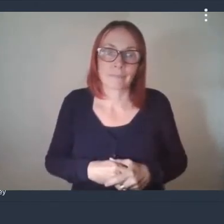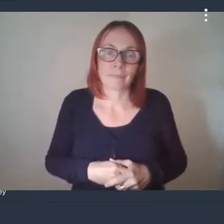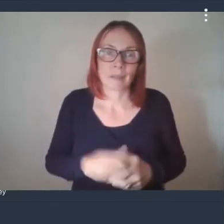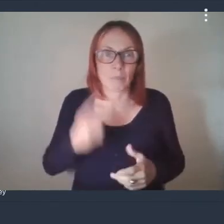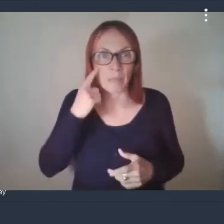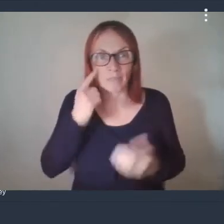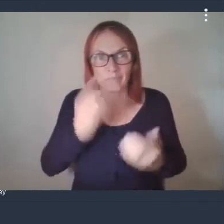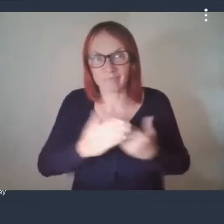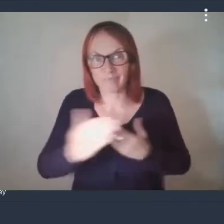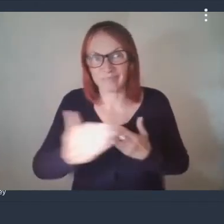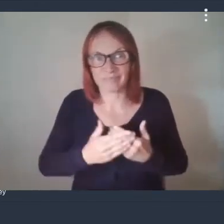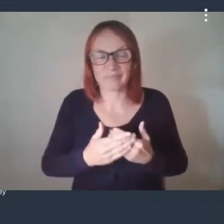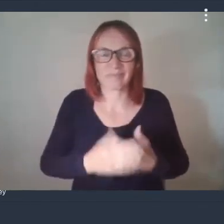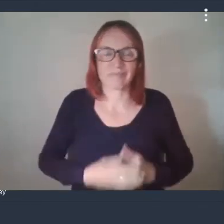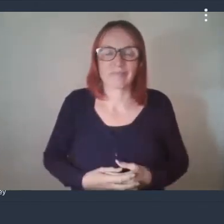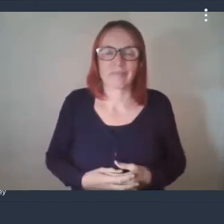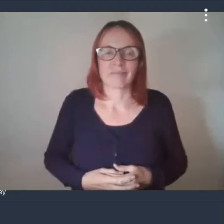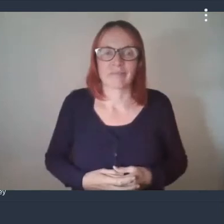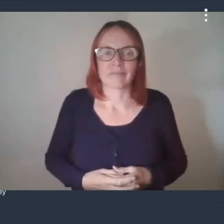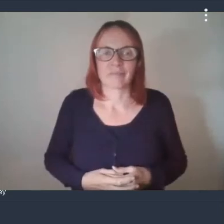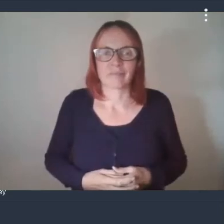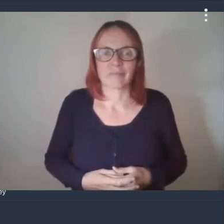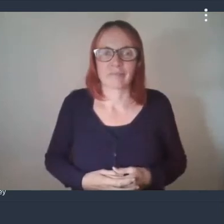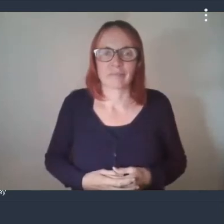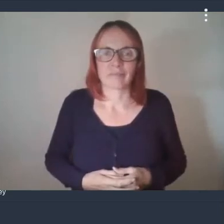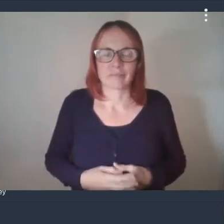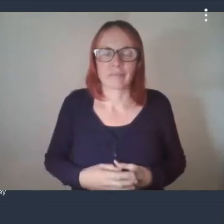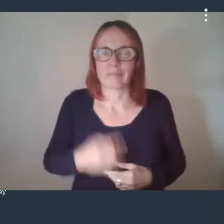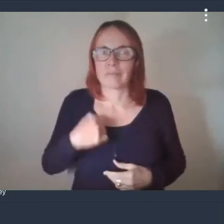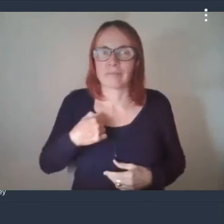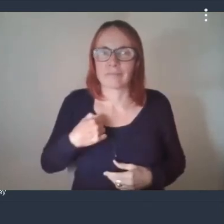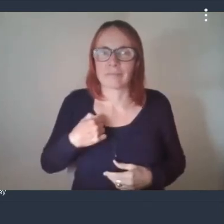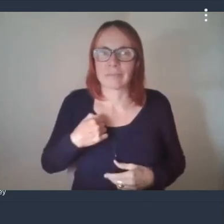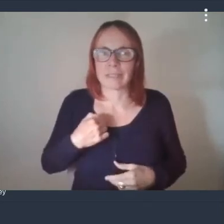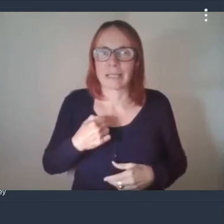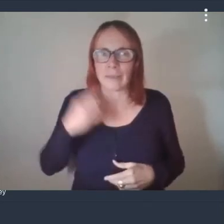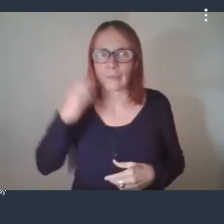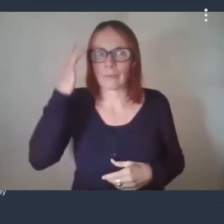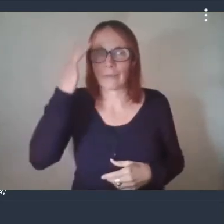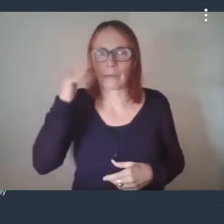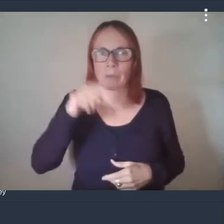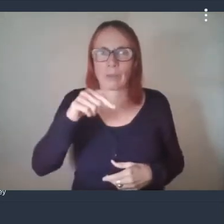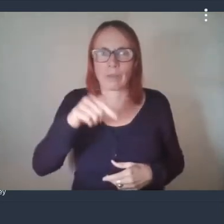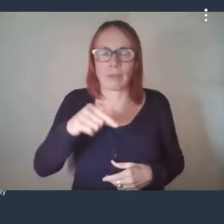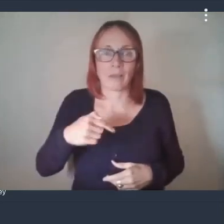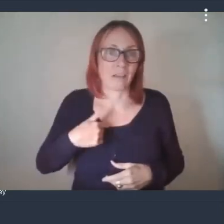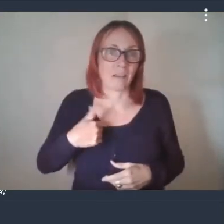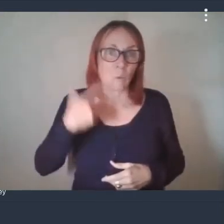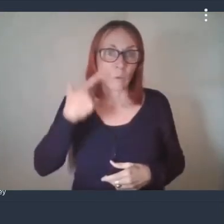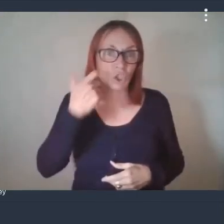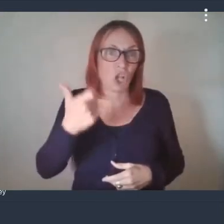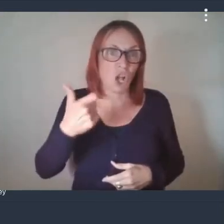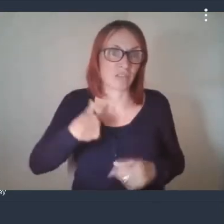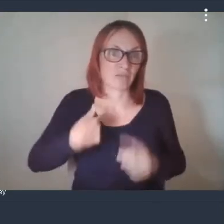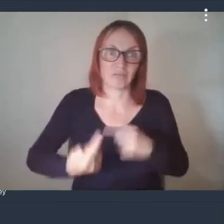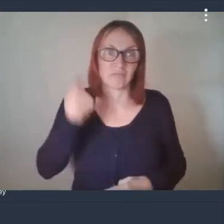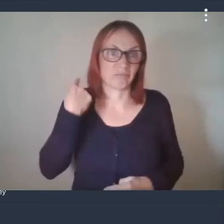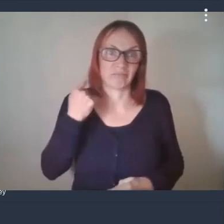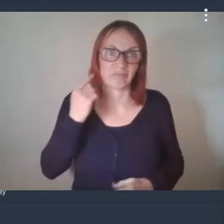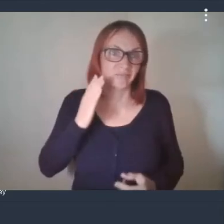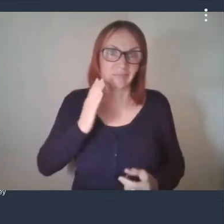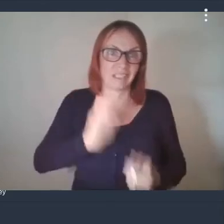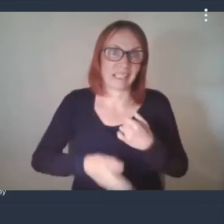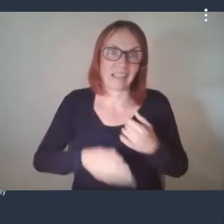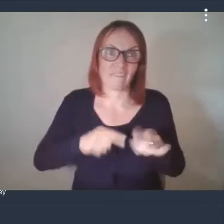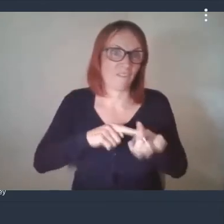and i i i do take into consideration um as a youngster i never followed the rules i never ever done what was asked of me